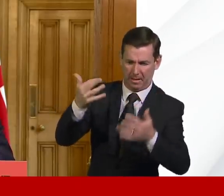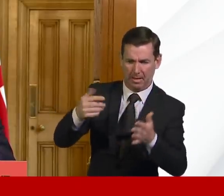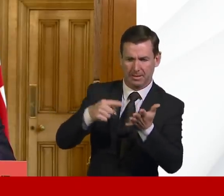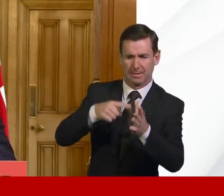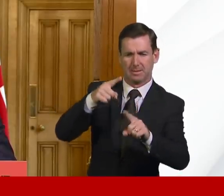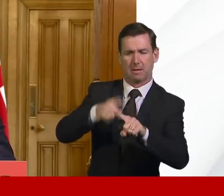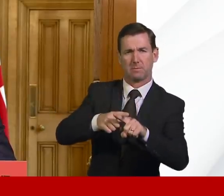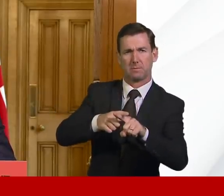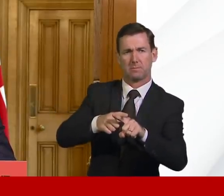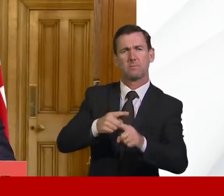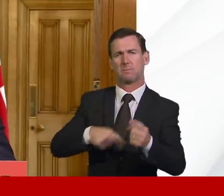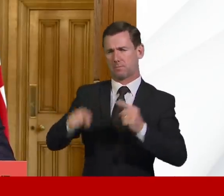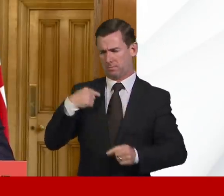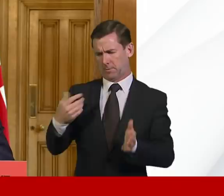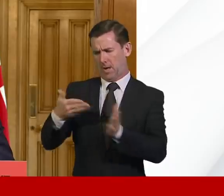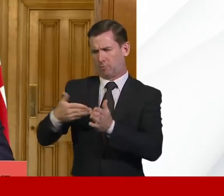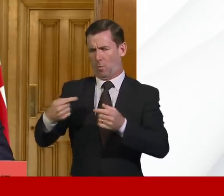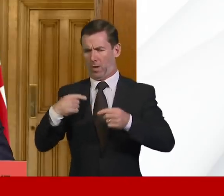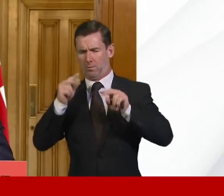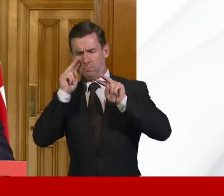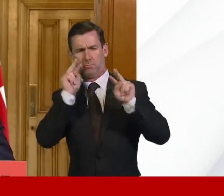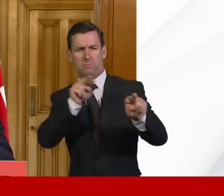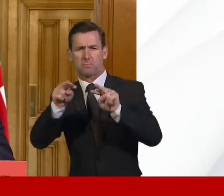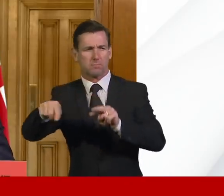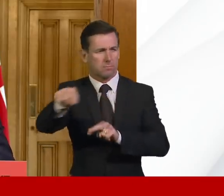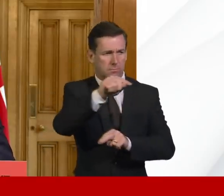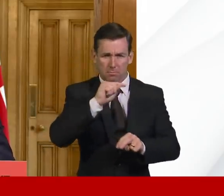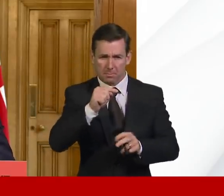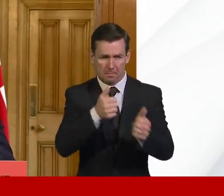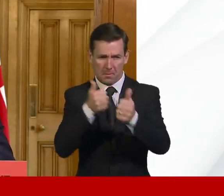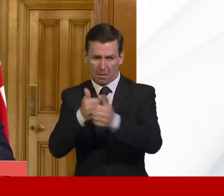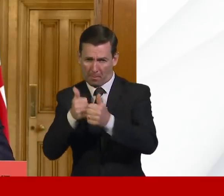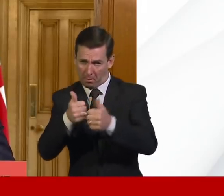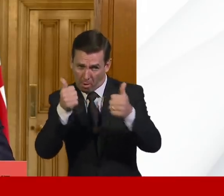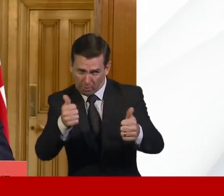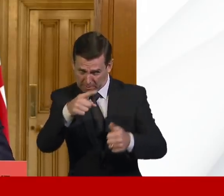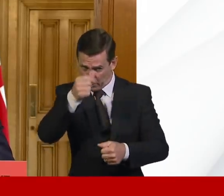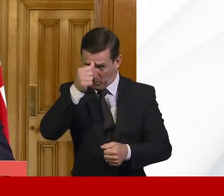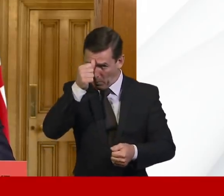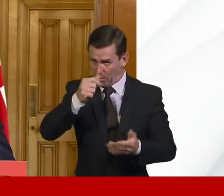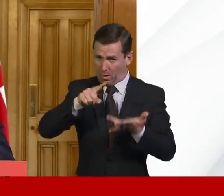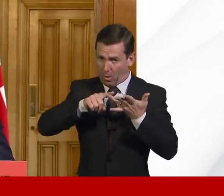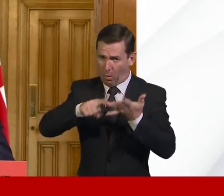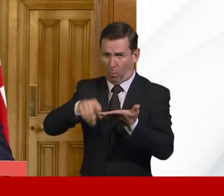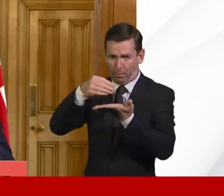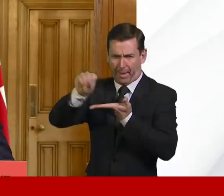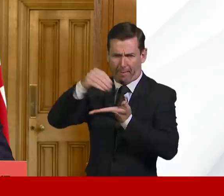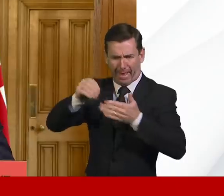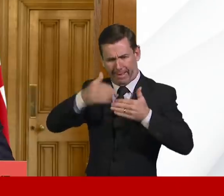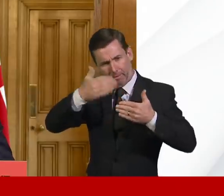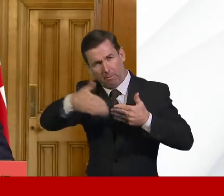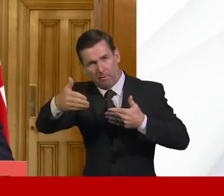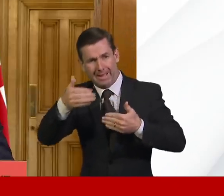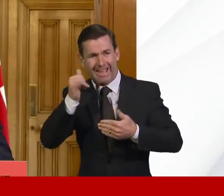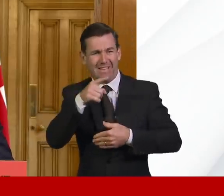monitor companies' abilities to meet the range of other filing obligations they have under the Companies Act. And we will provide